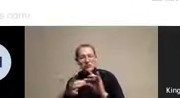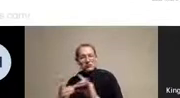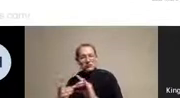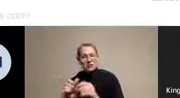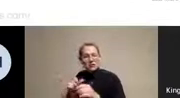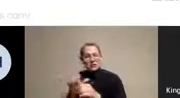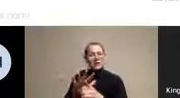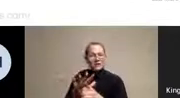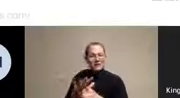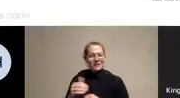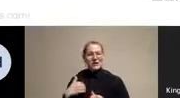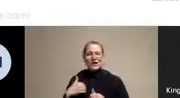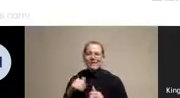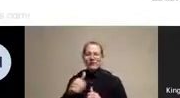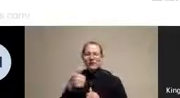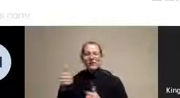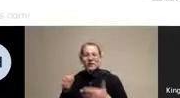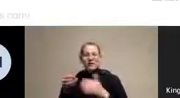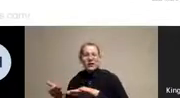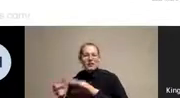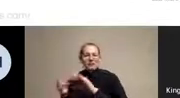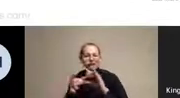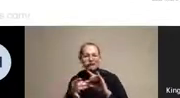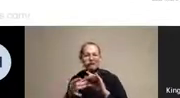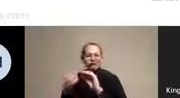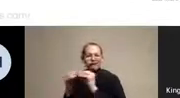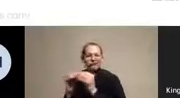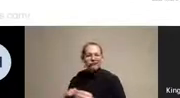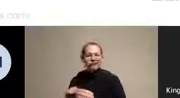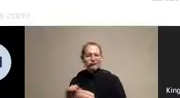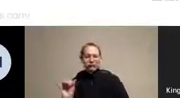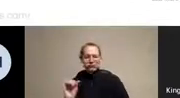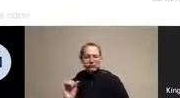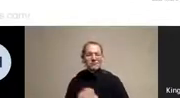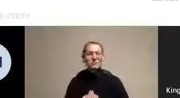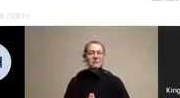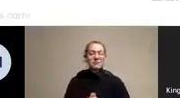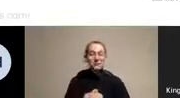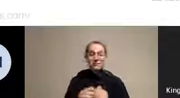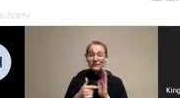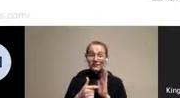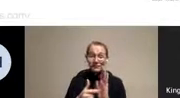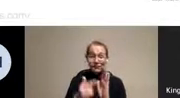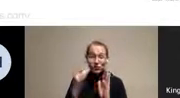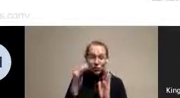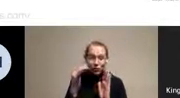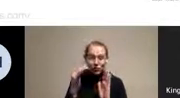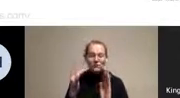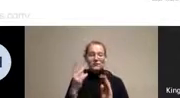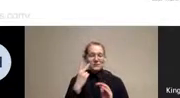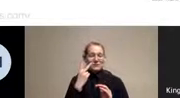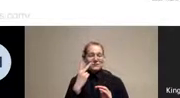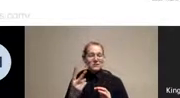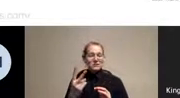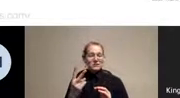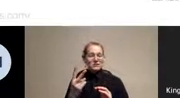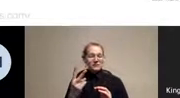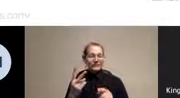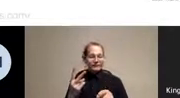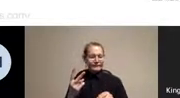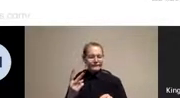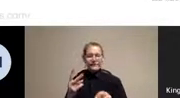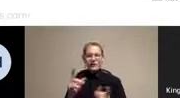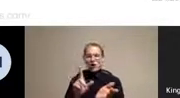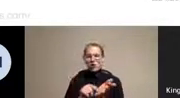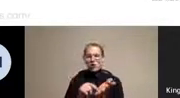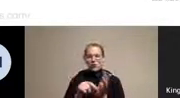New York Times in May of 2020. And this I'm showing this is because you see here in all caps and sort of bold all over